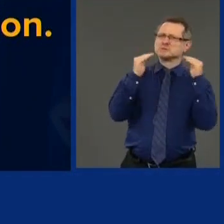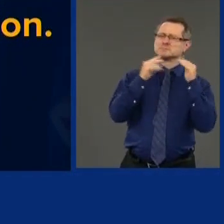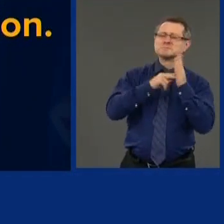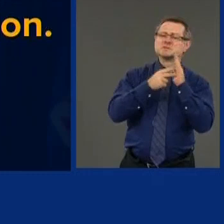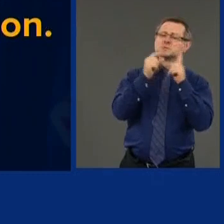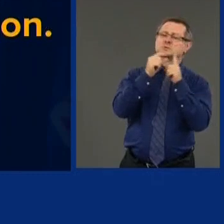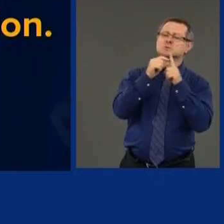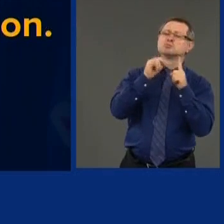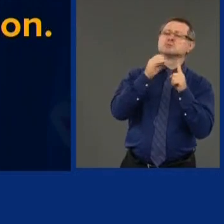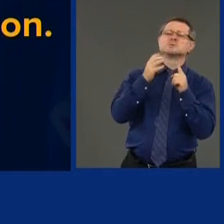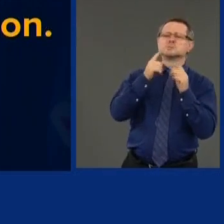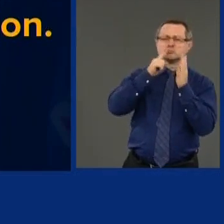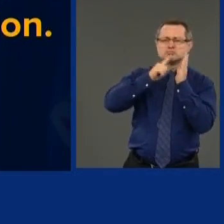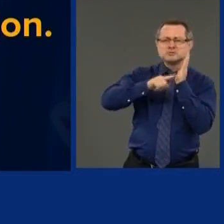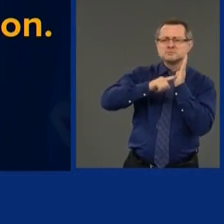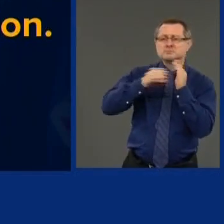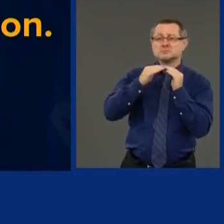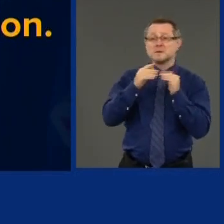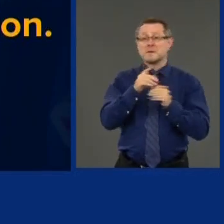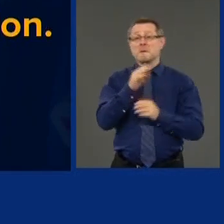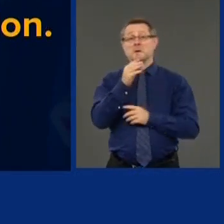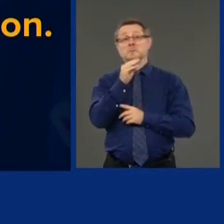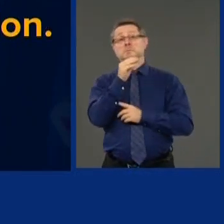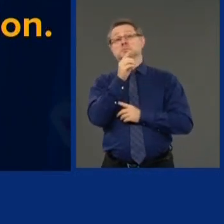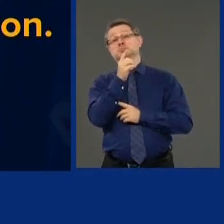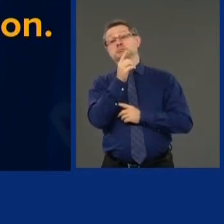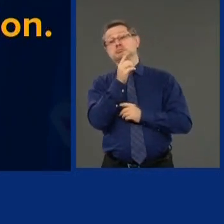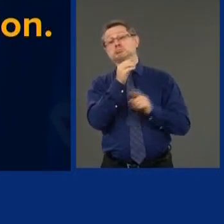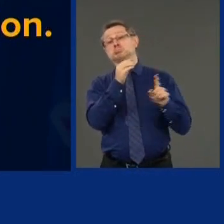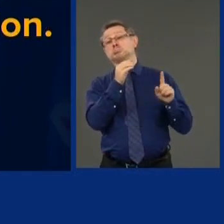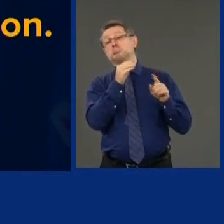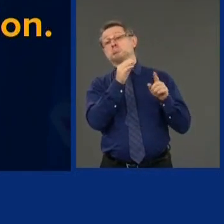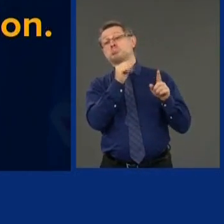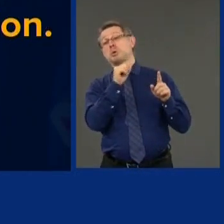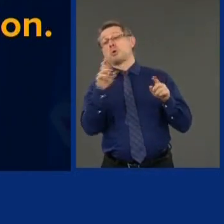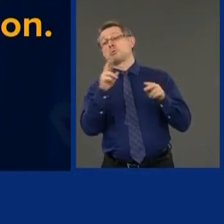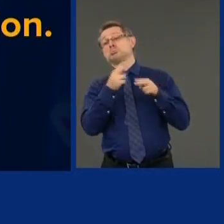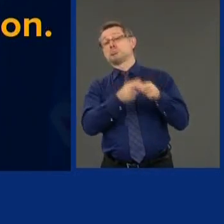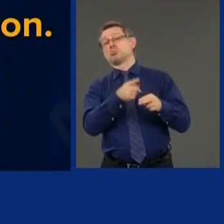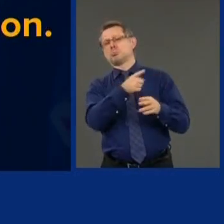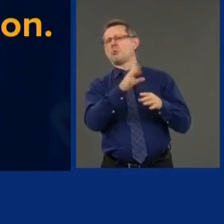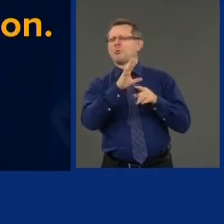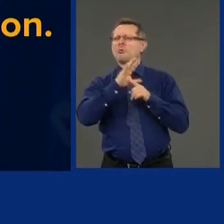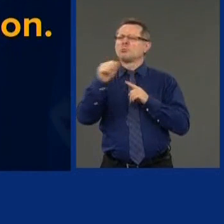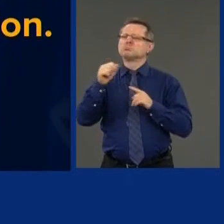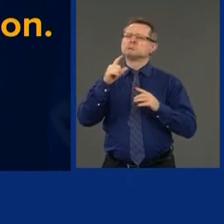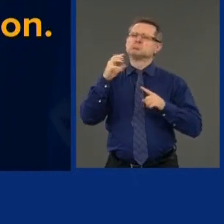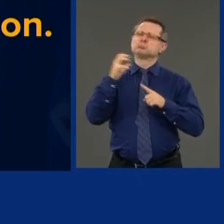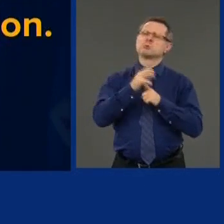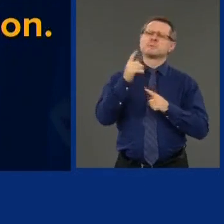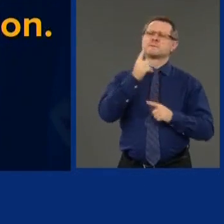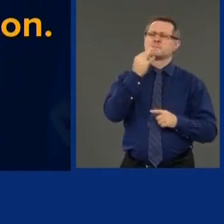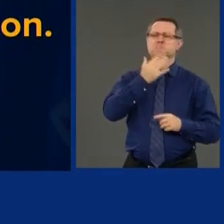I don't know that Mr. Barr is going to go down in the book of the most distinguished attorneys general of the United States.